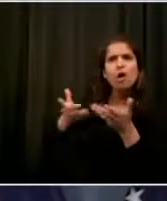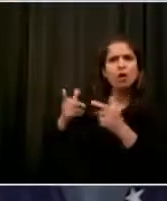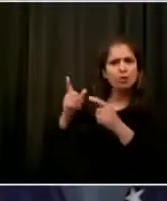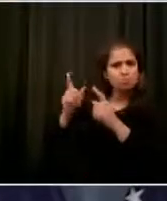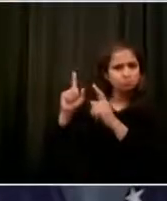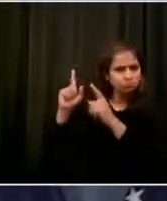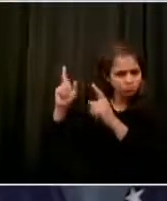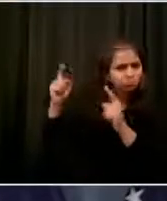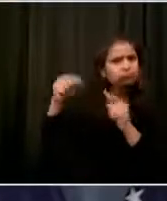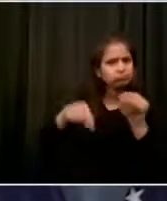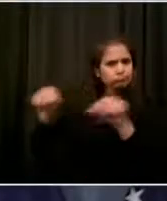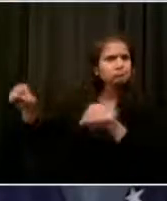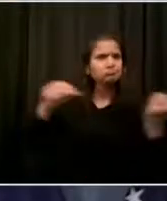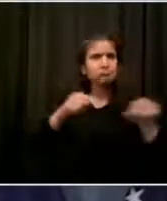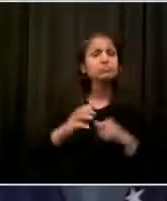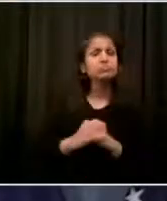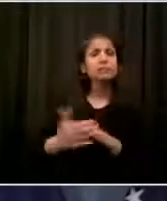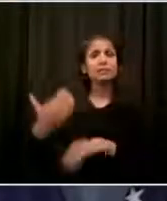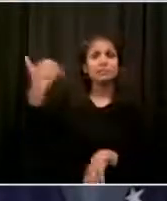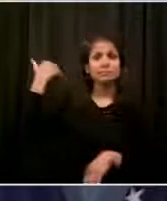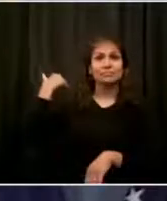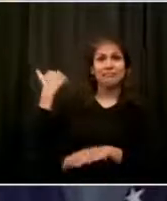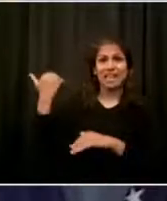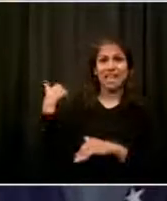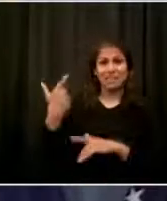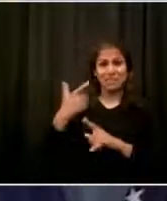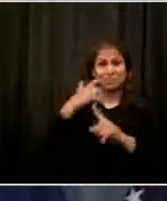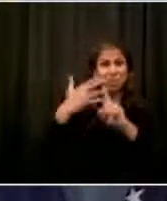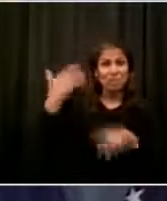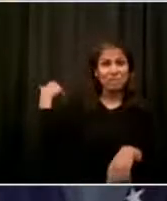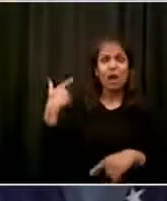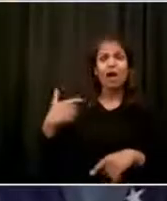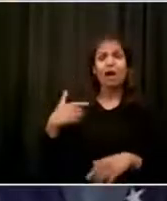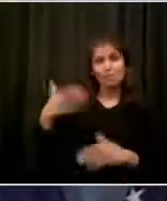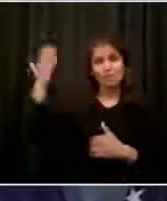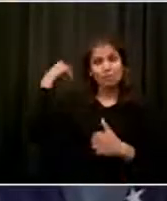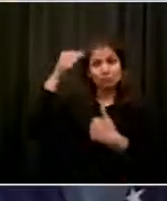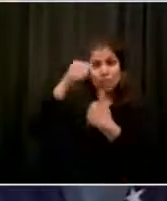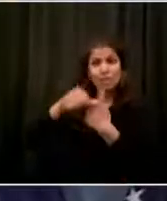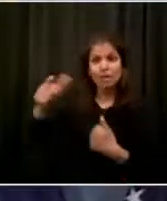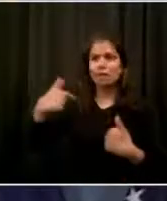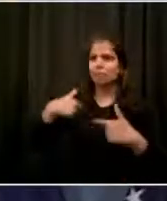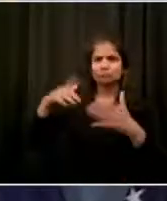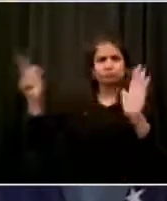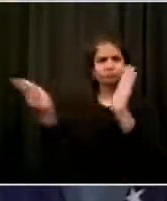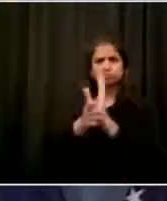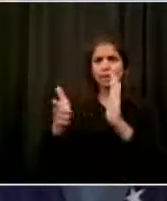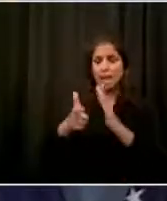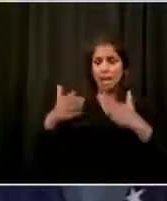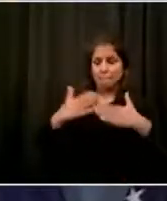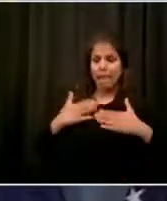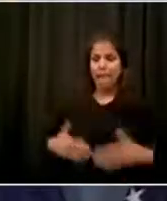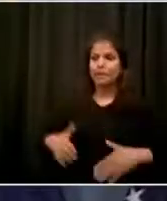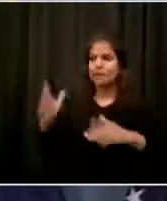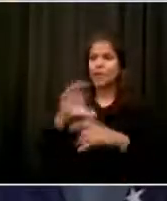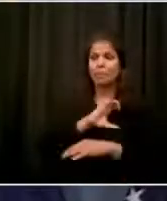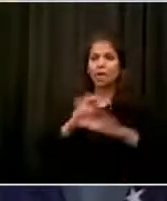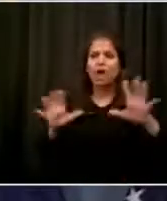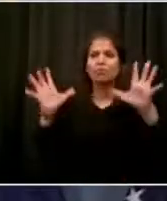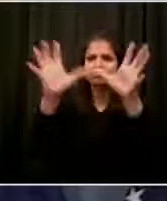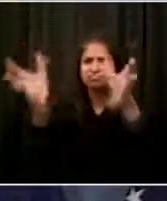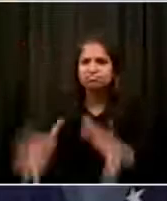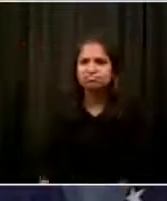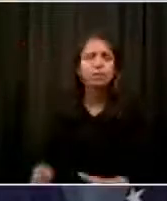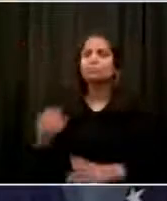that. When there was a policy of over-arrest, you couldn't have that. But now, and I've heard it from officers, I've heard it from community members, now you have a